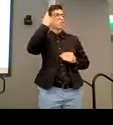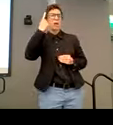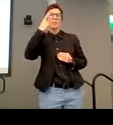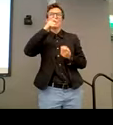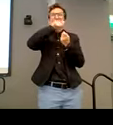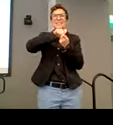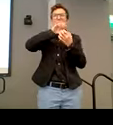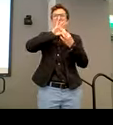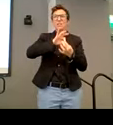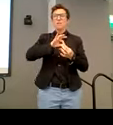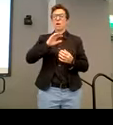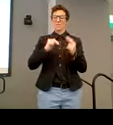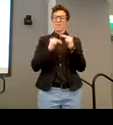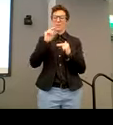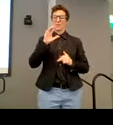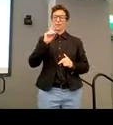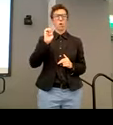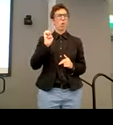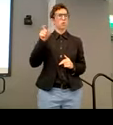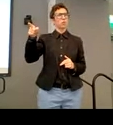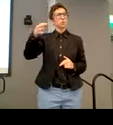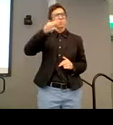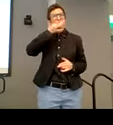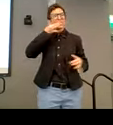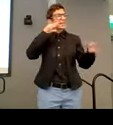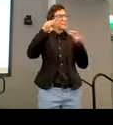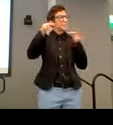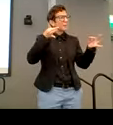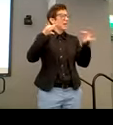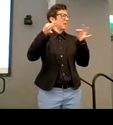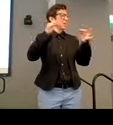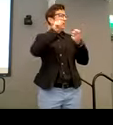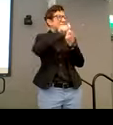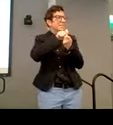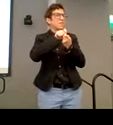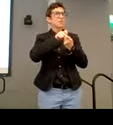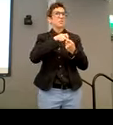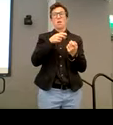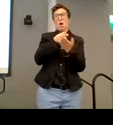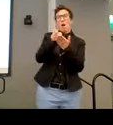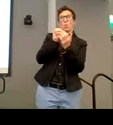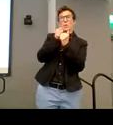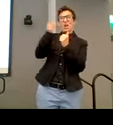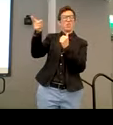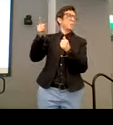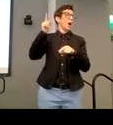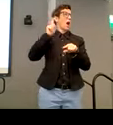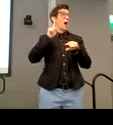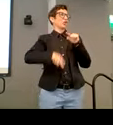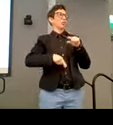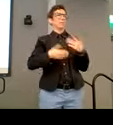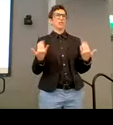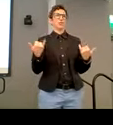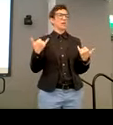his insight, without his way of explaining those things to me, I don't know if I'd be where I am, uh, today,